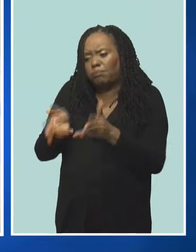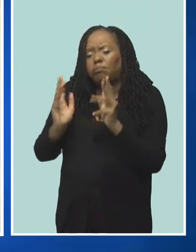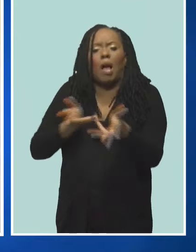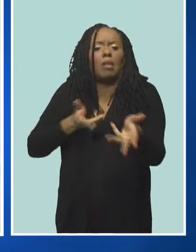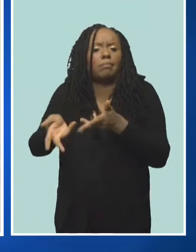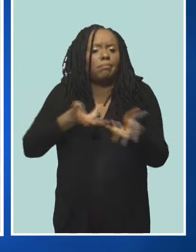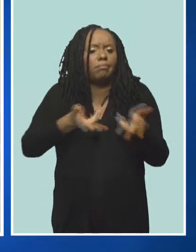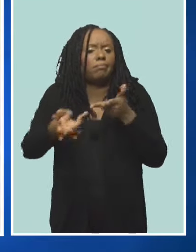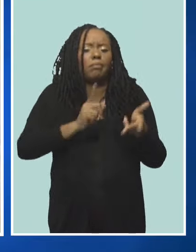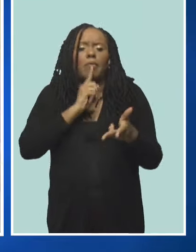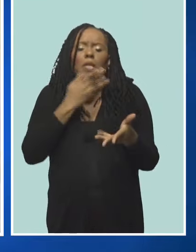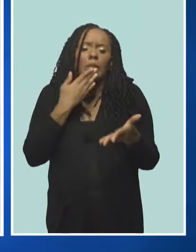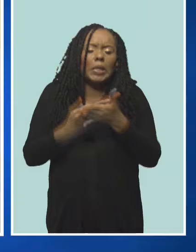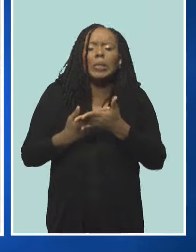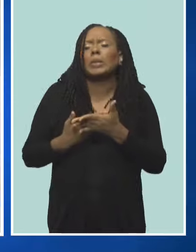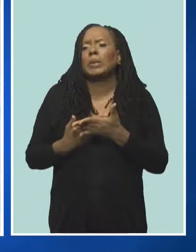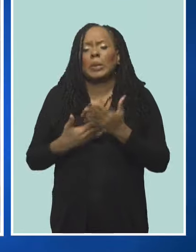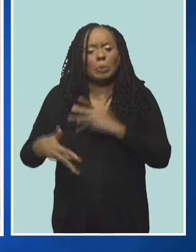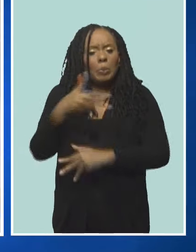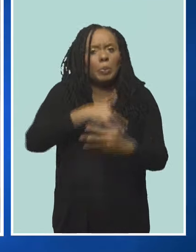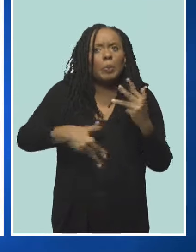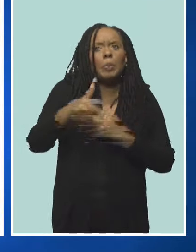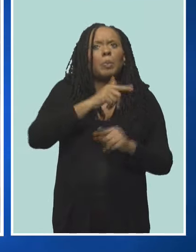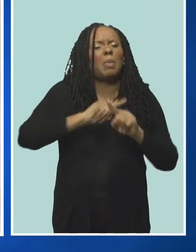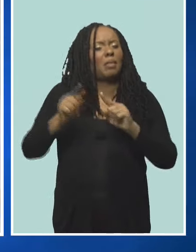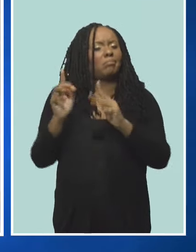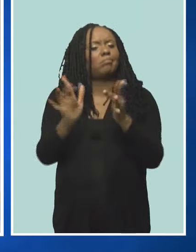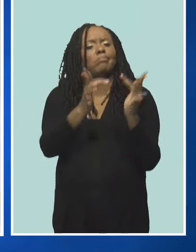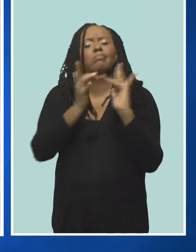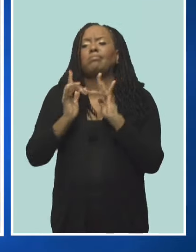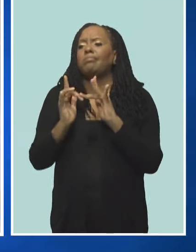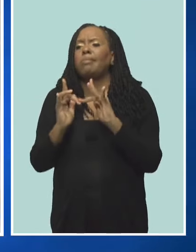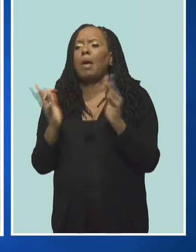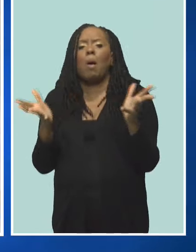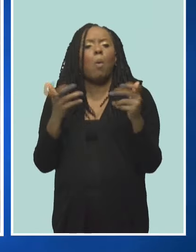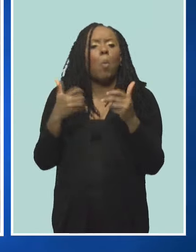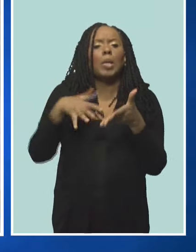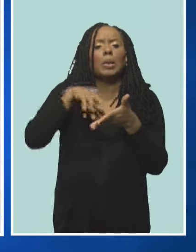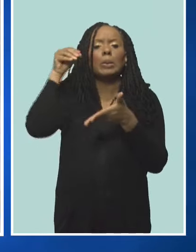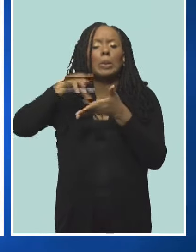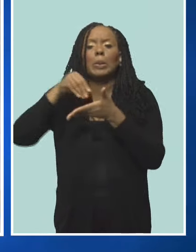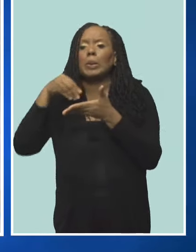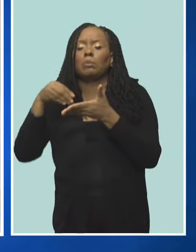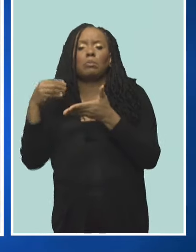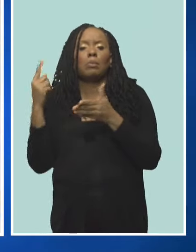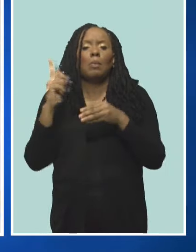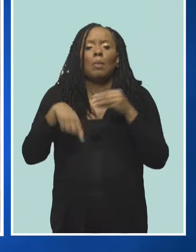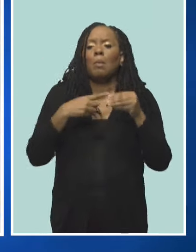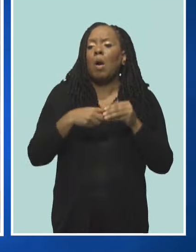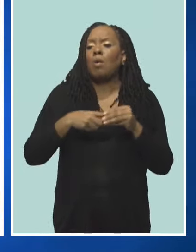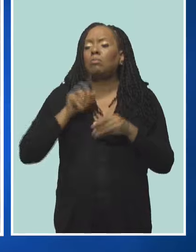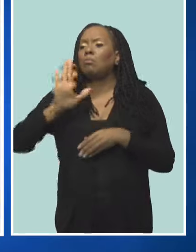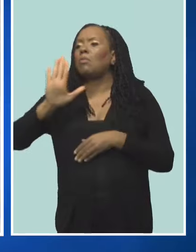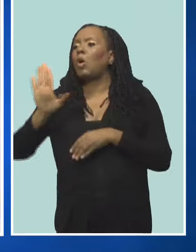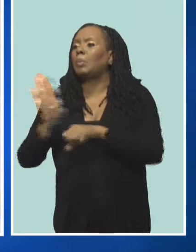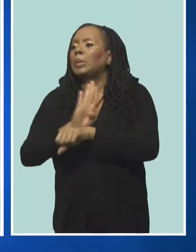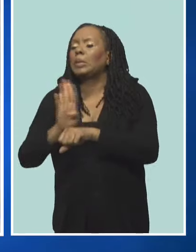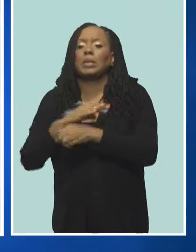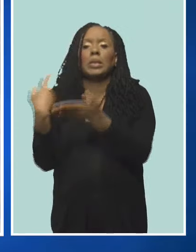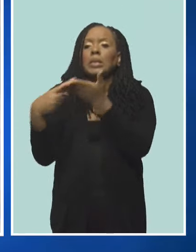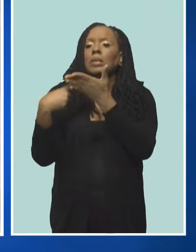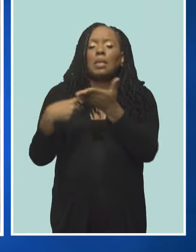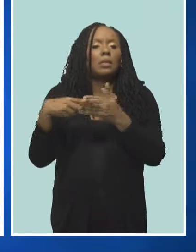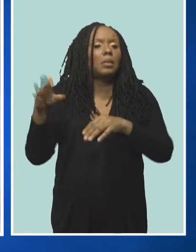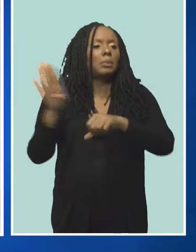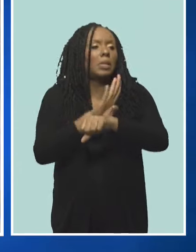event, the main theme is networking. We want persons to be free to discuss business,